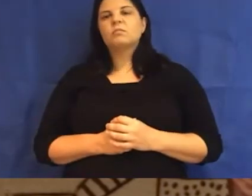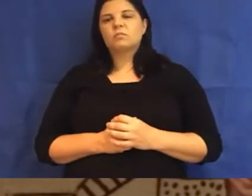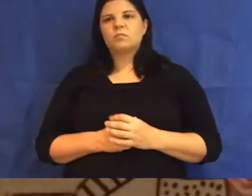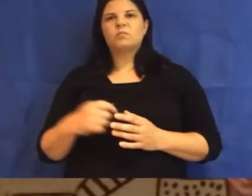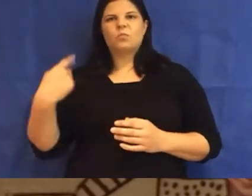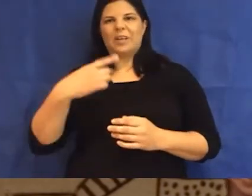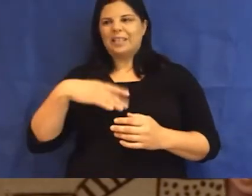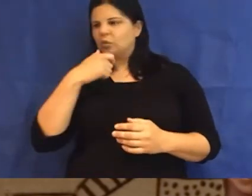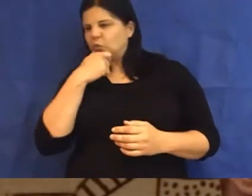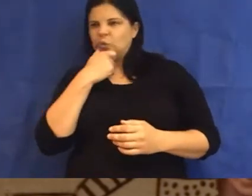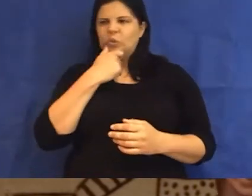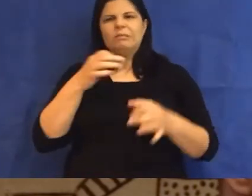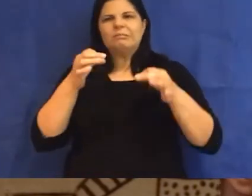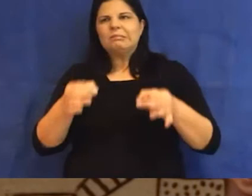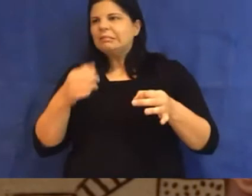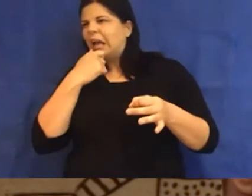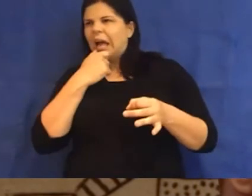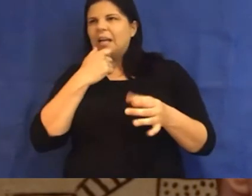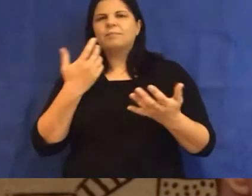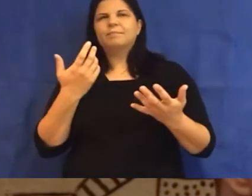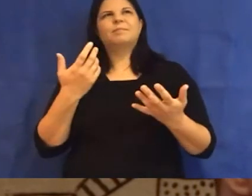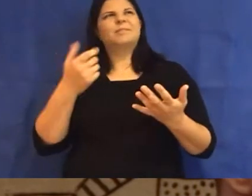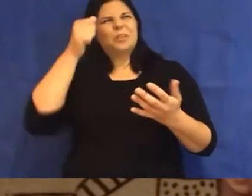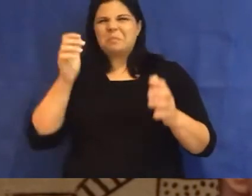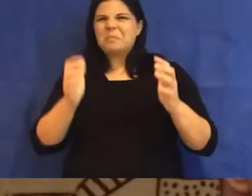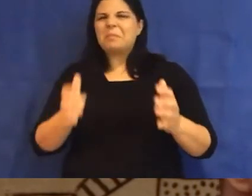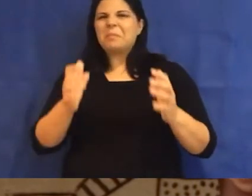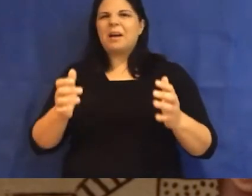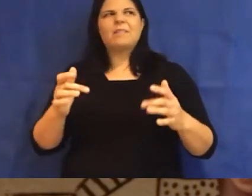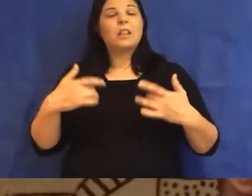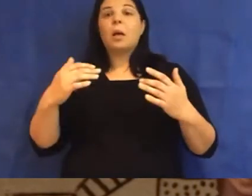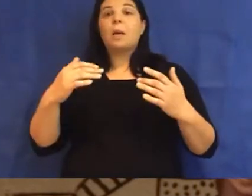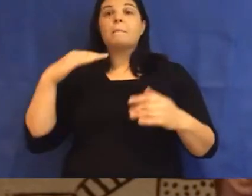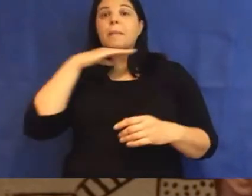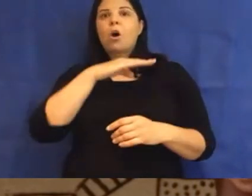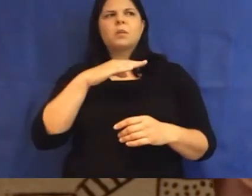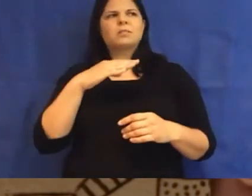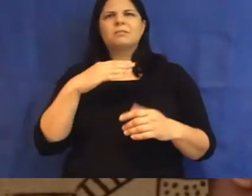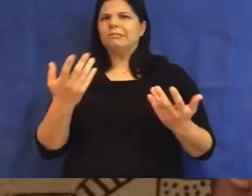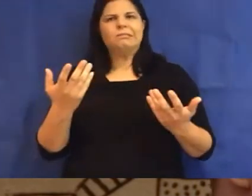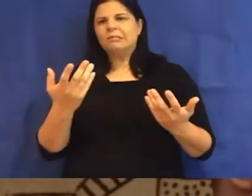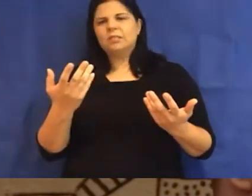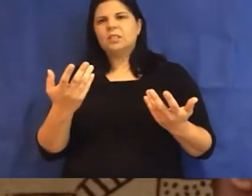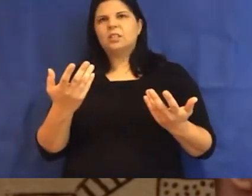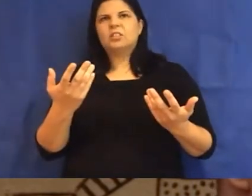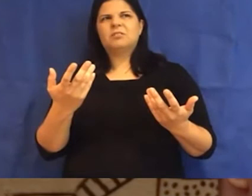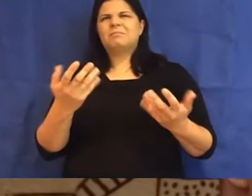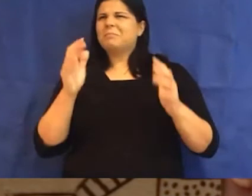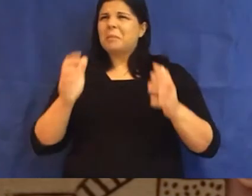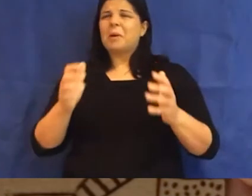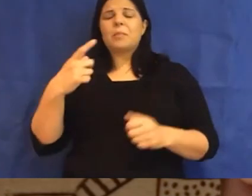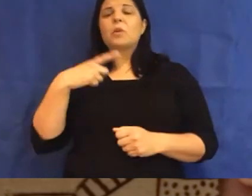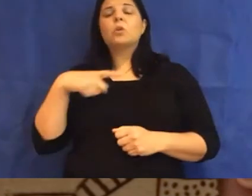reality of, like, the Melbourne housing market in that particular period of time between, like, the first lockdown and the